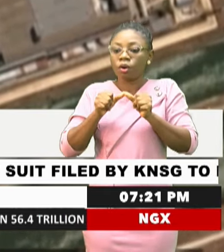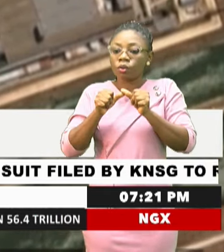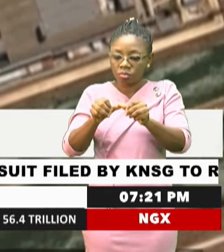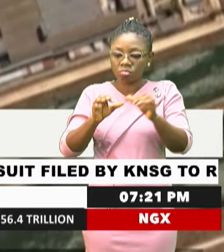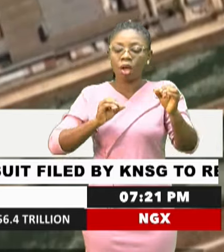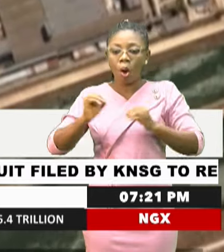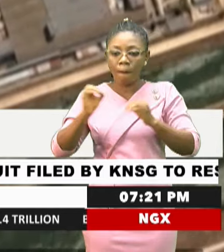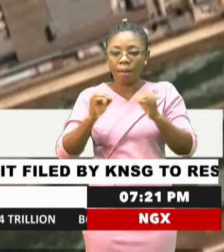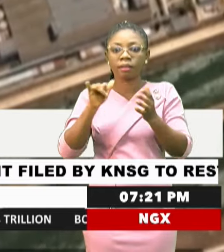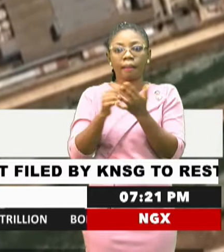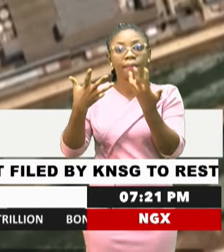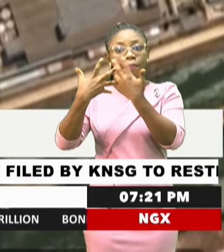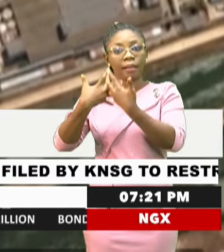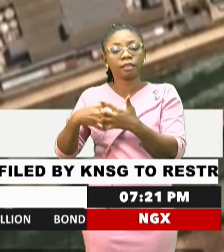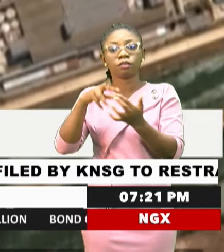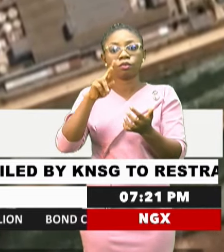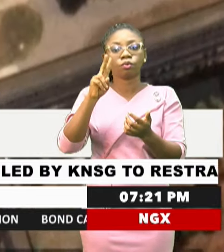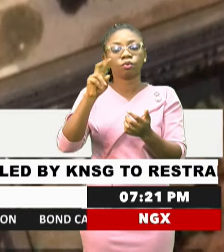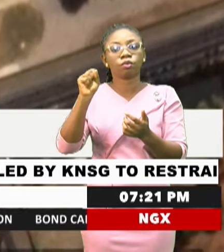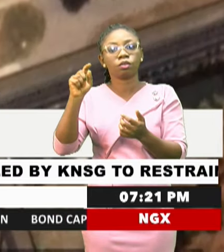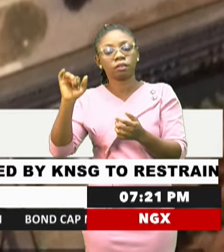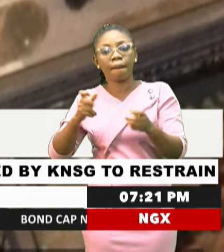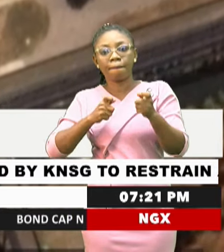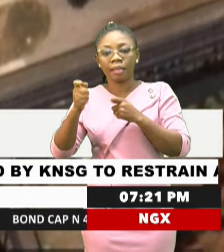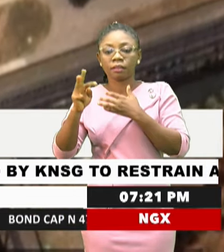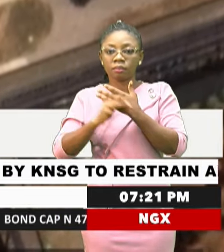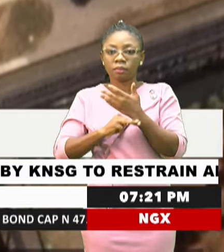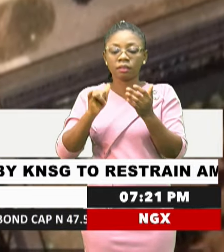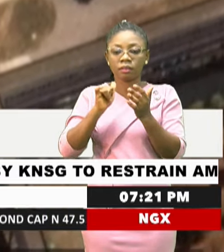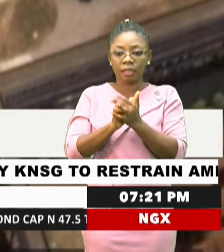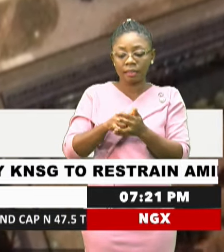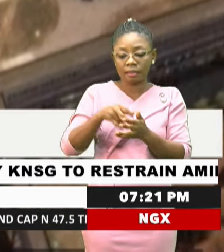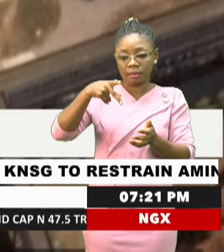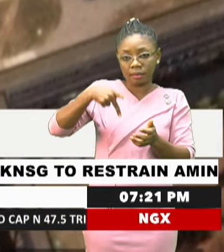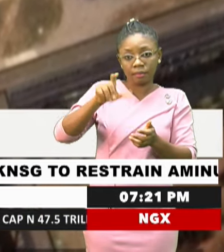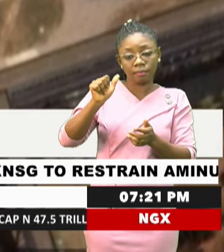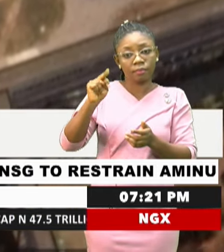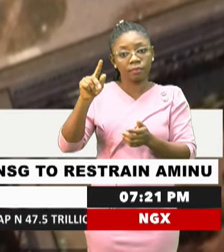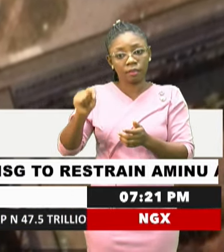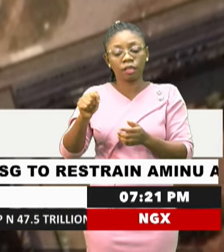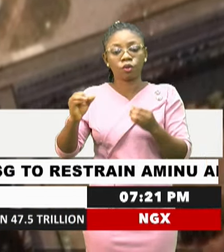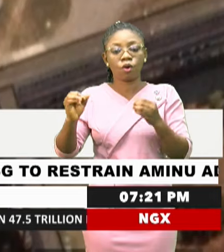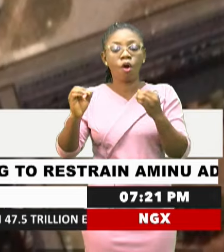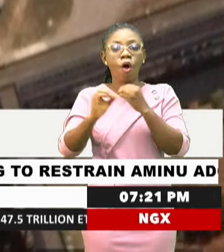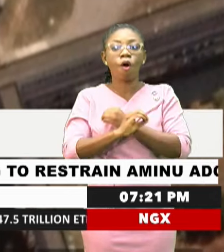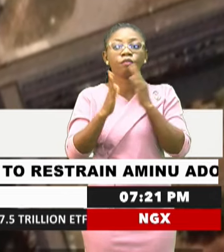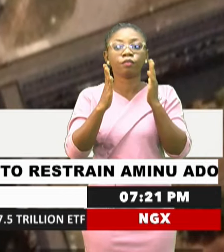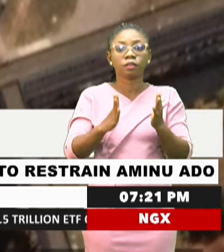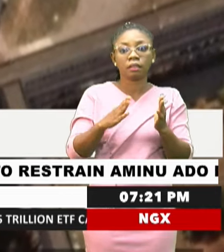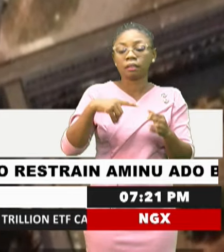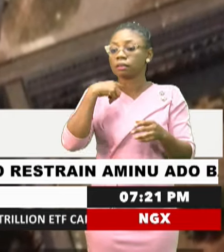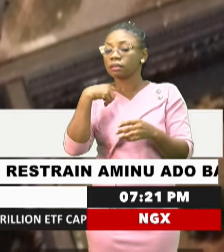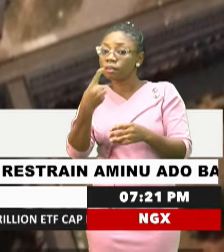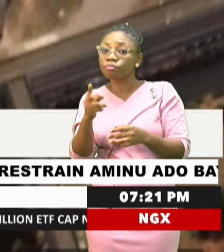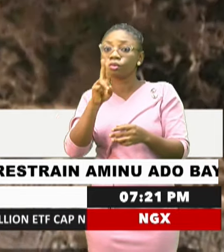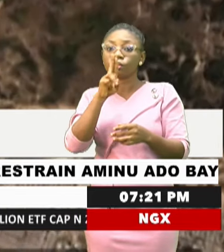plant's Russian management. The plant's Russian-installed officials accused Ukraine of carrying out